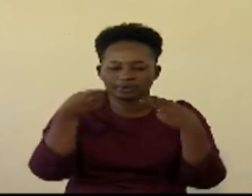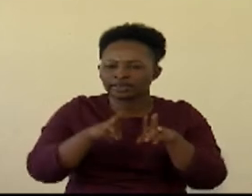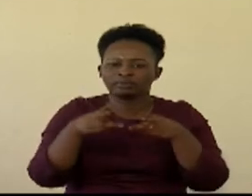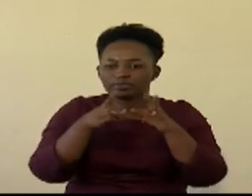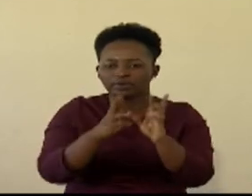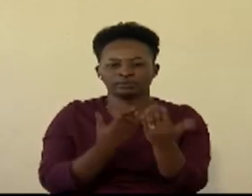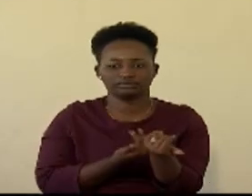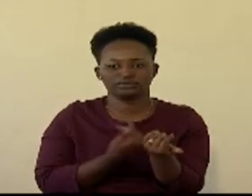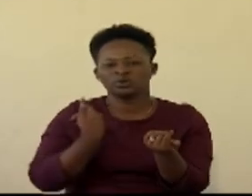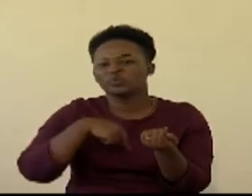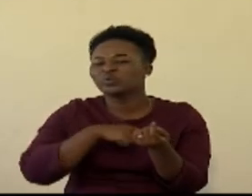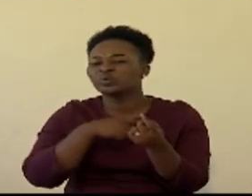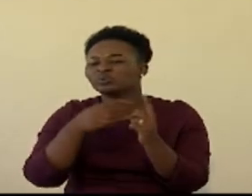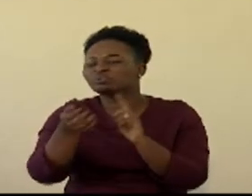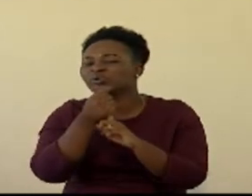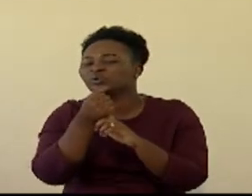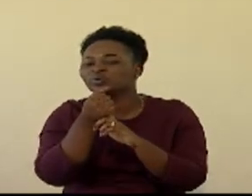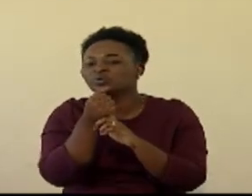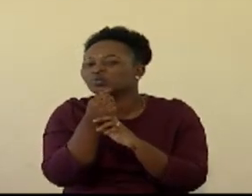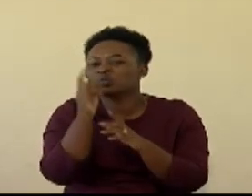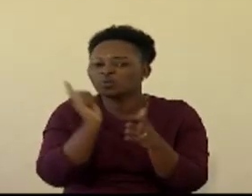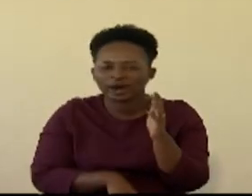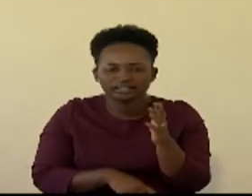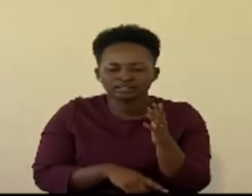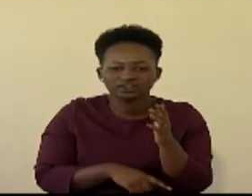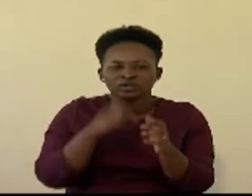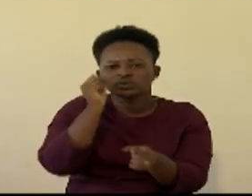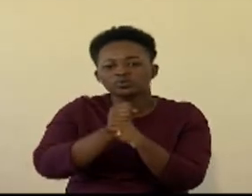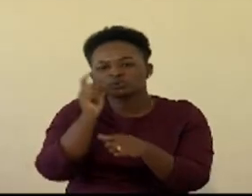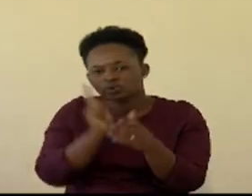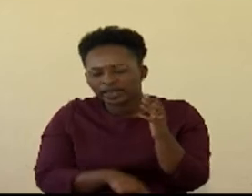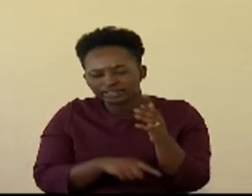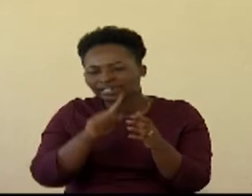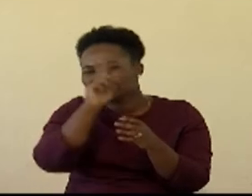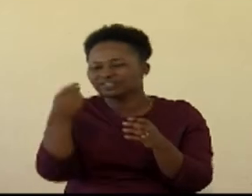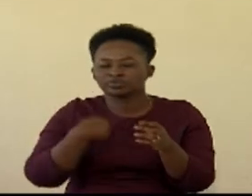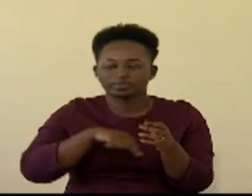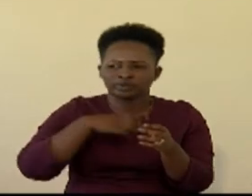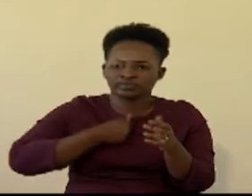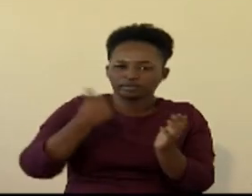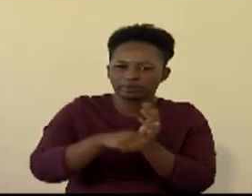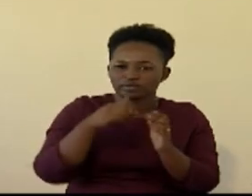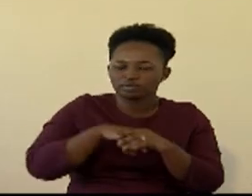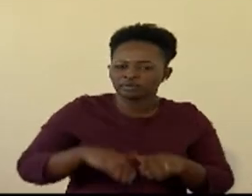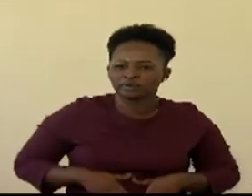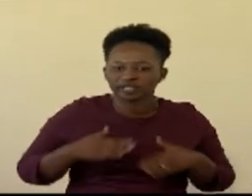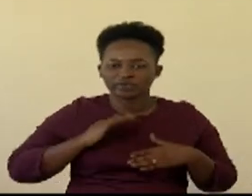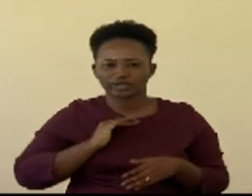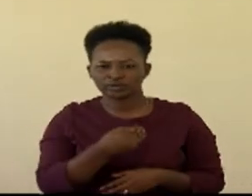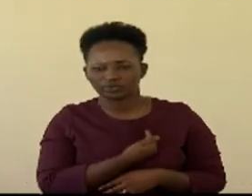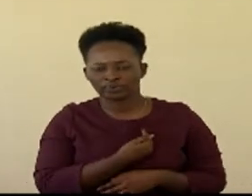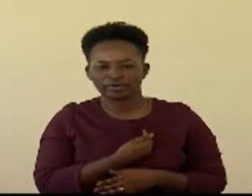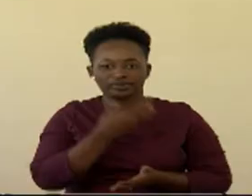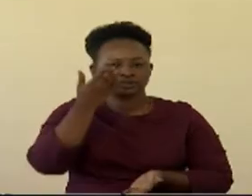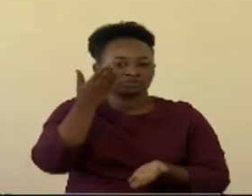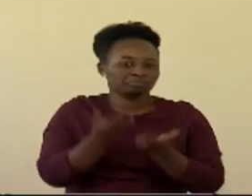Where do we head to? Do we constantly have time bombs in our bodies? That we can maybe end